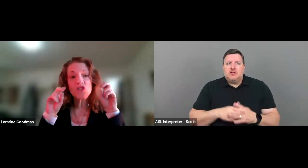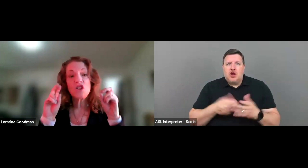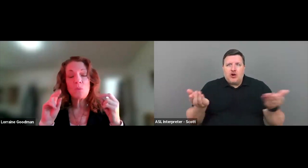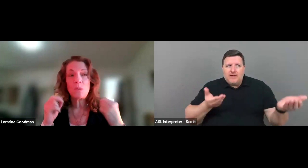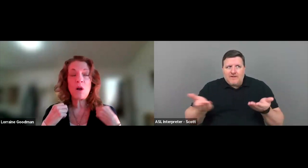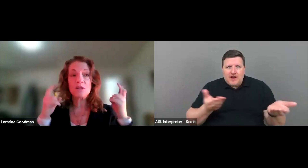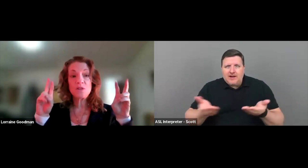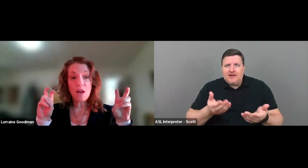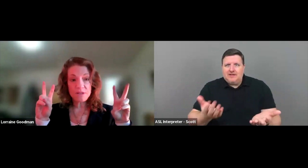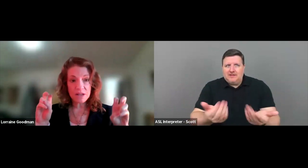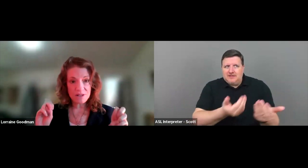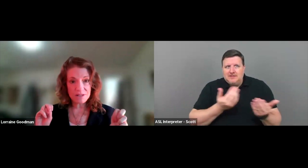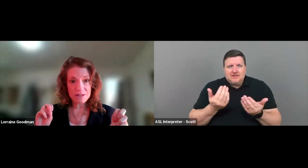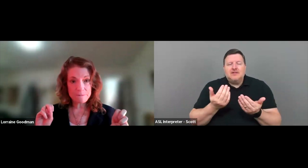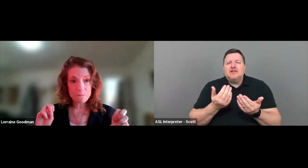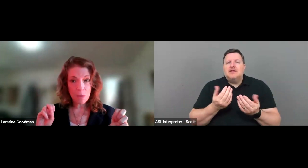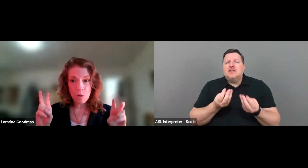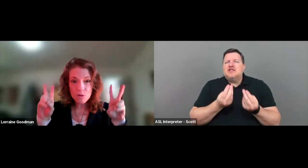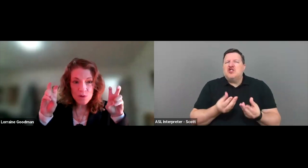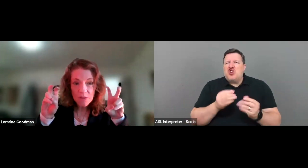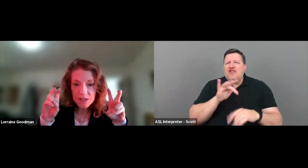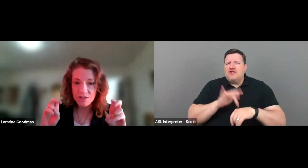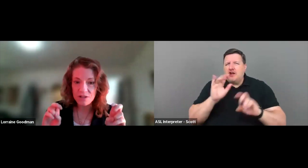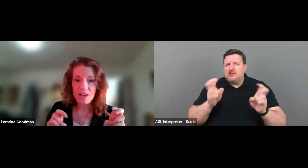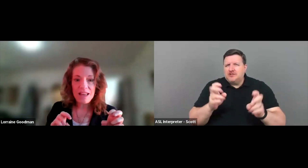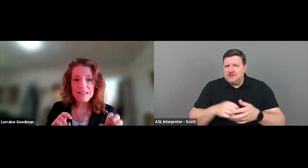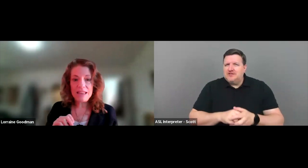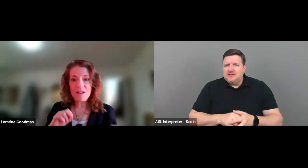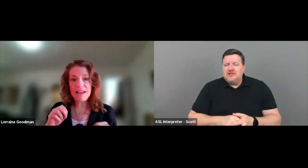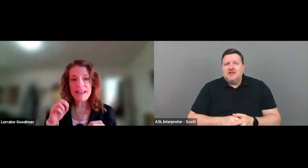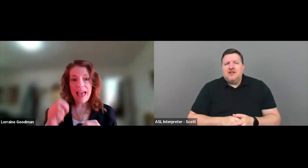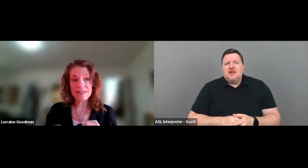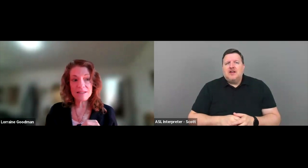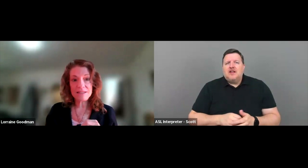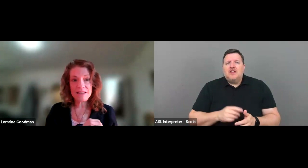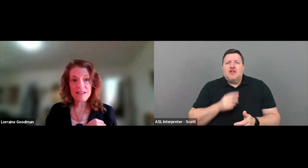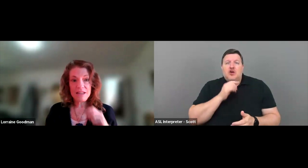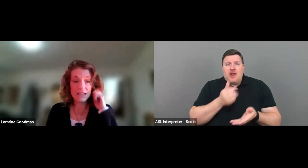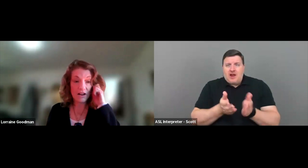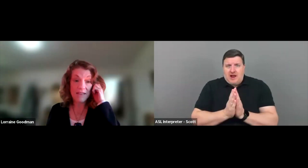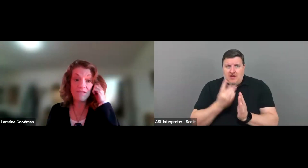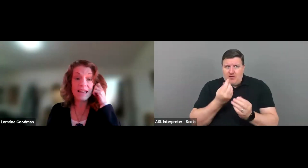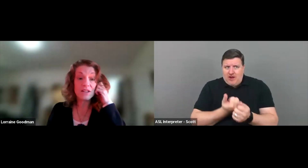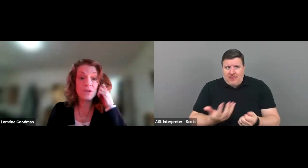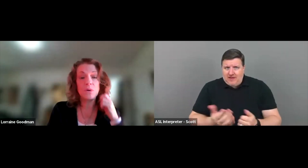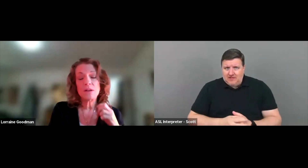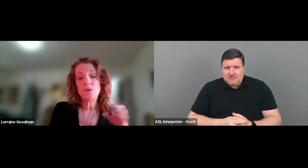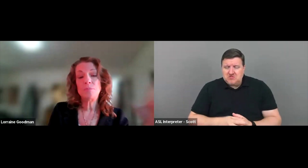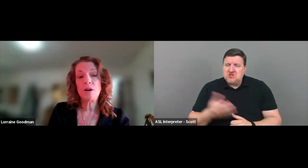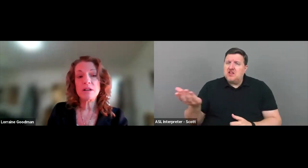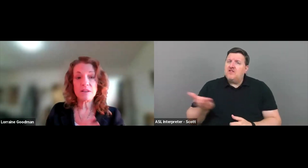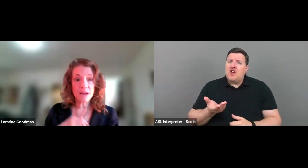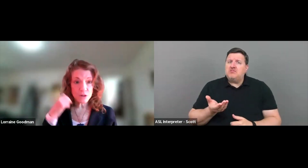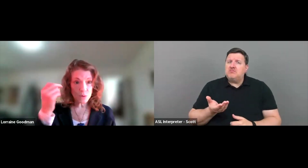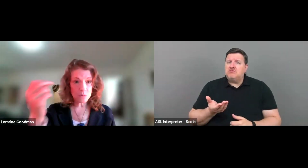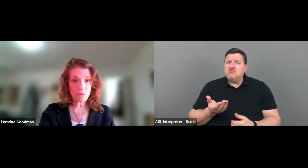start what we call soft touches. What are soft touches? They're not asks. They're inviting to a, to